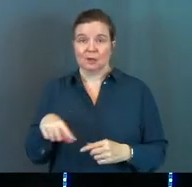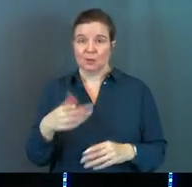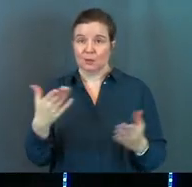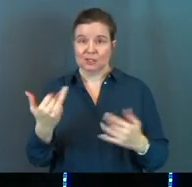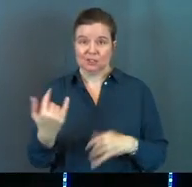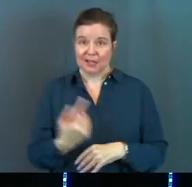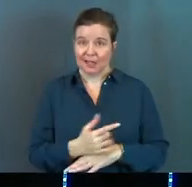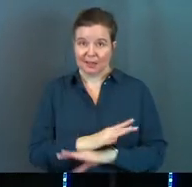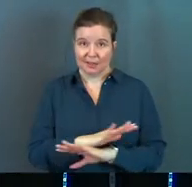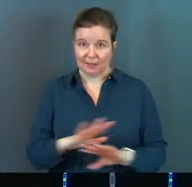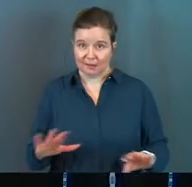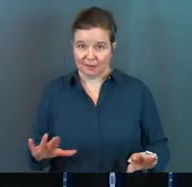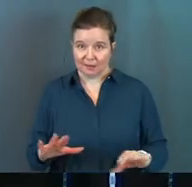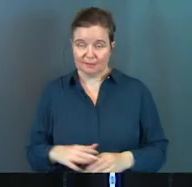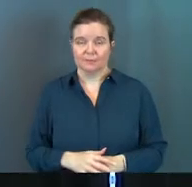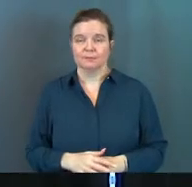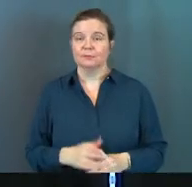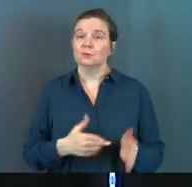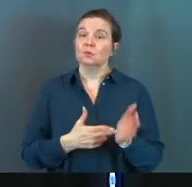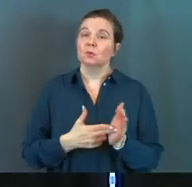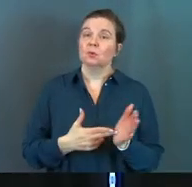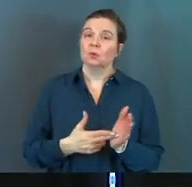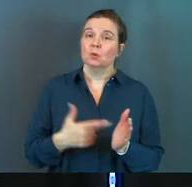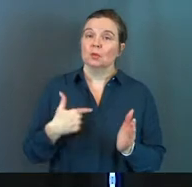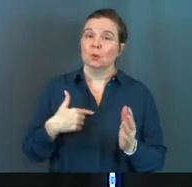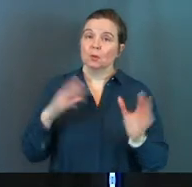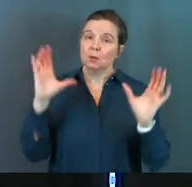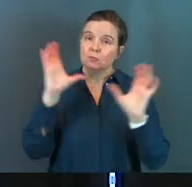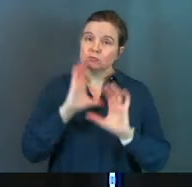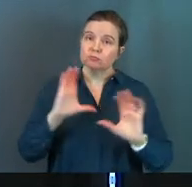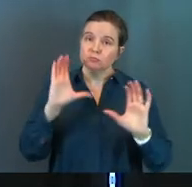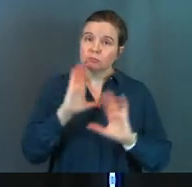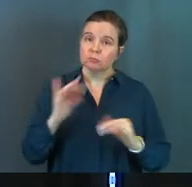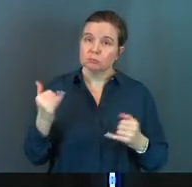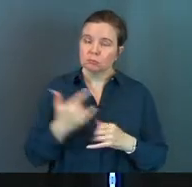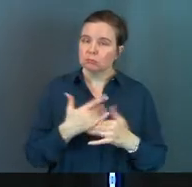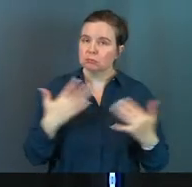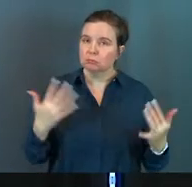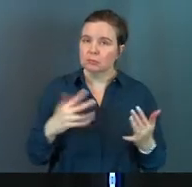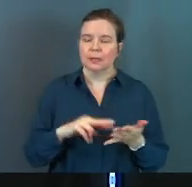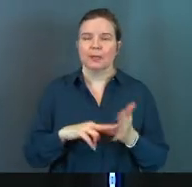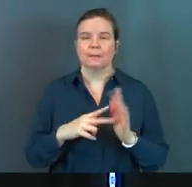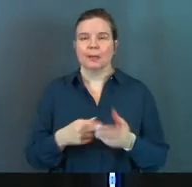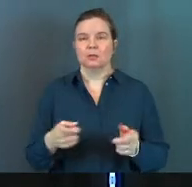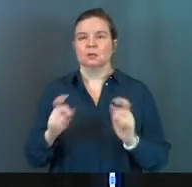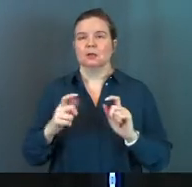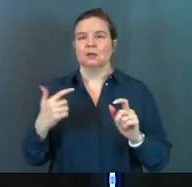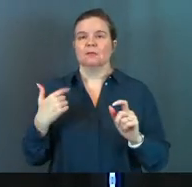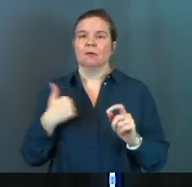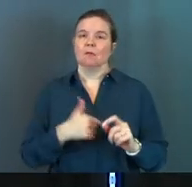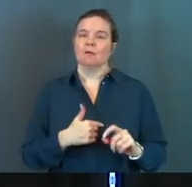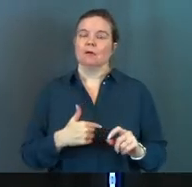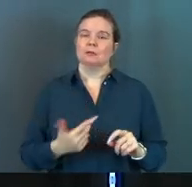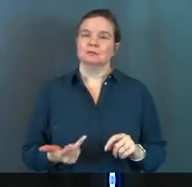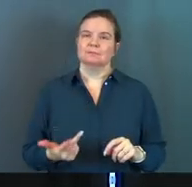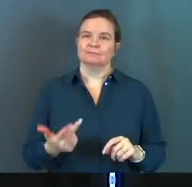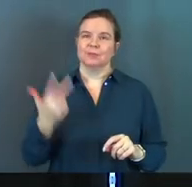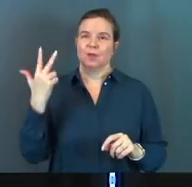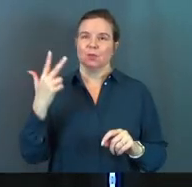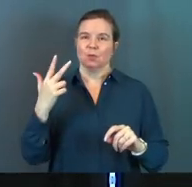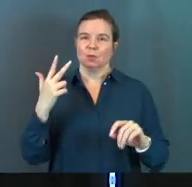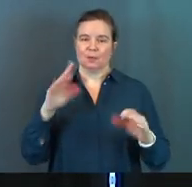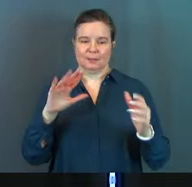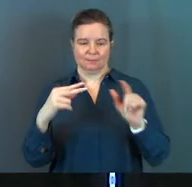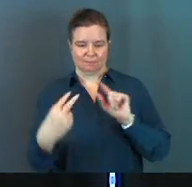guys here today. The truth that we're going to explore today is meant to give us a three-dimensional,